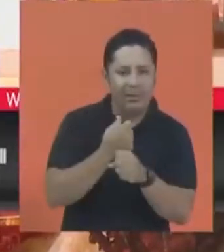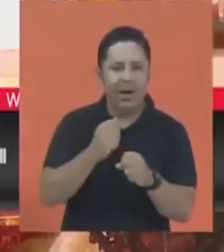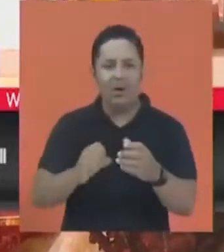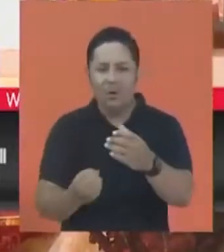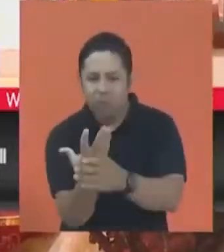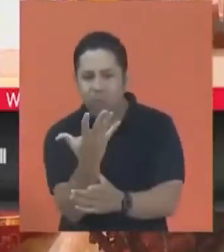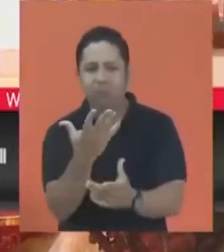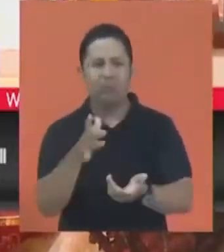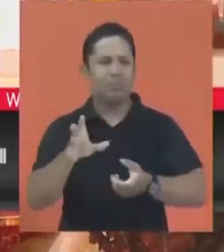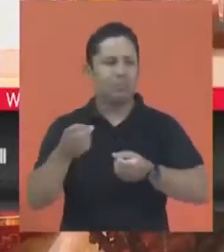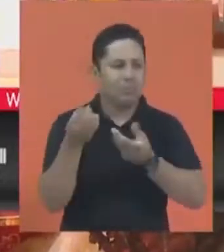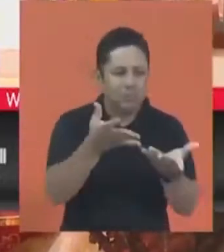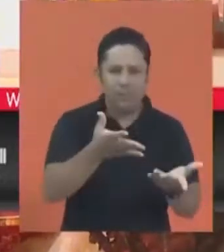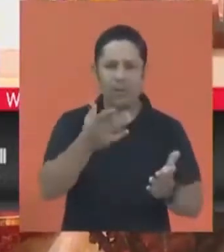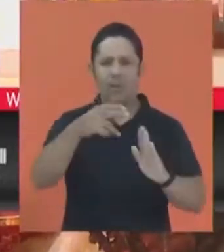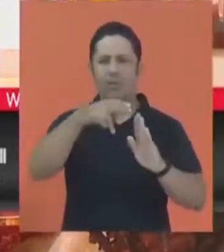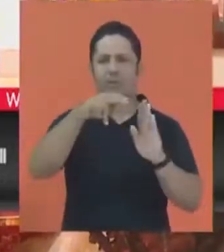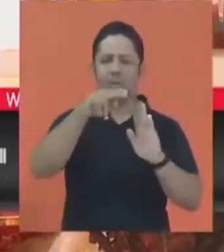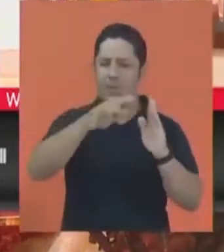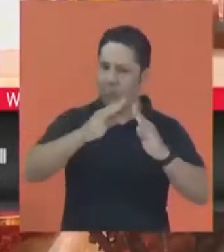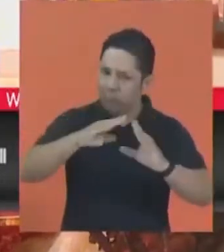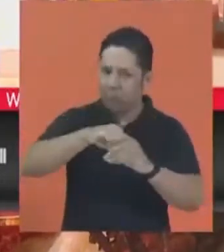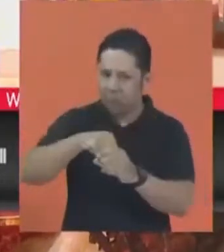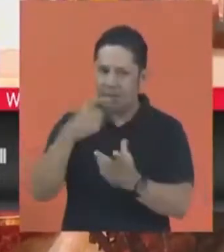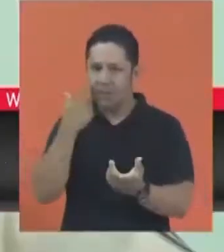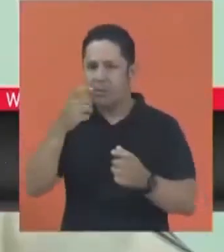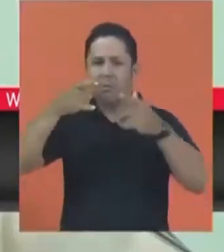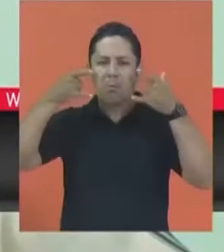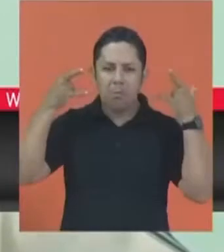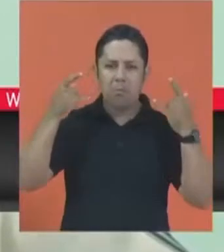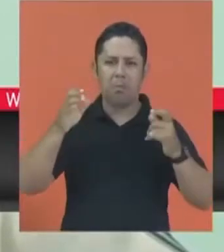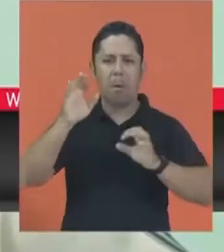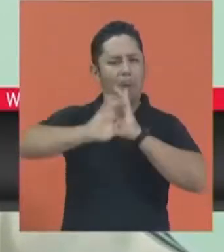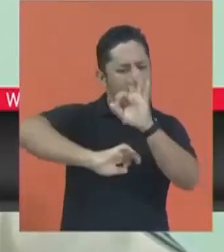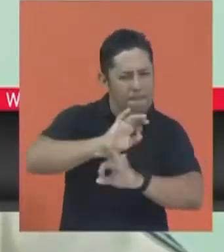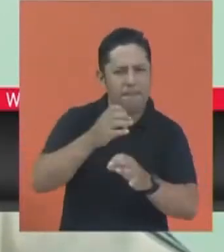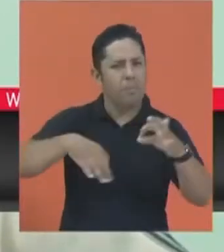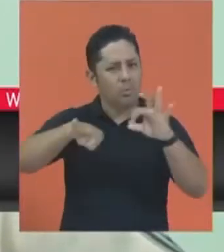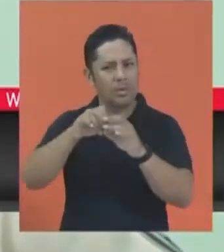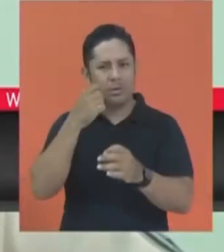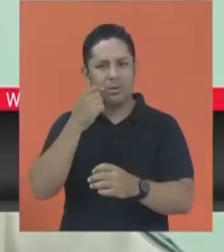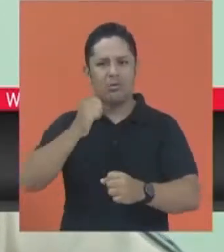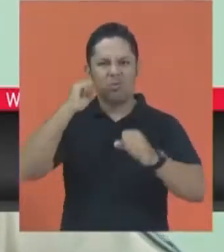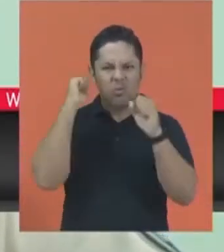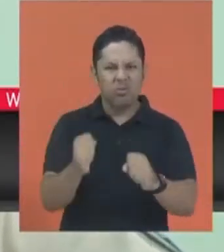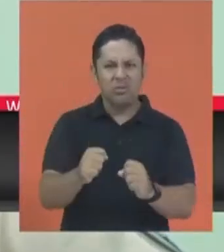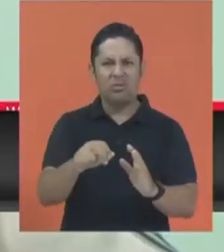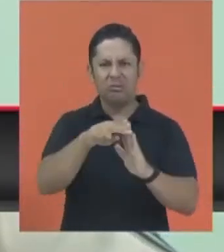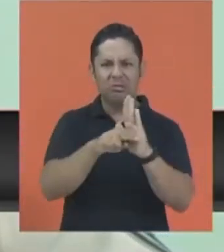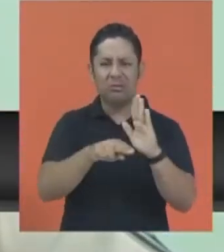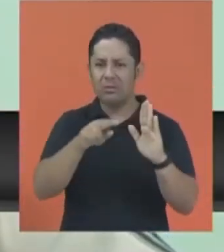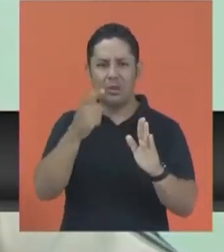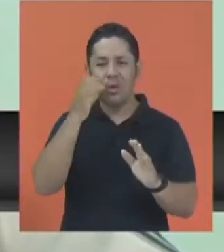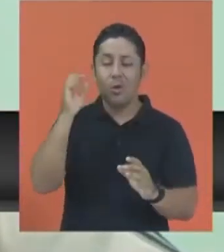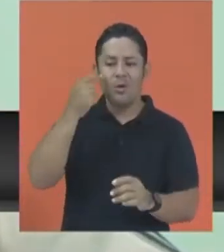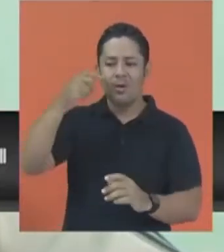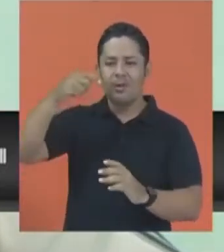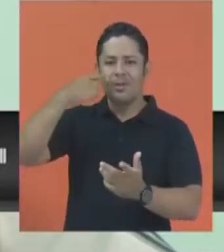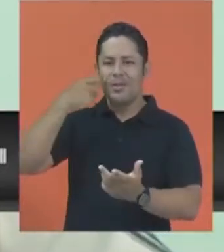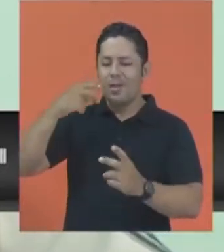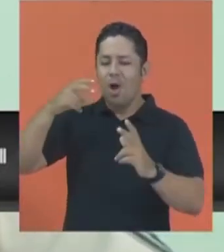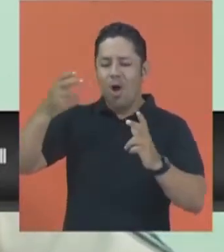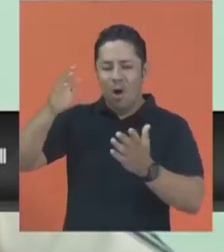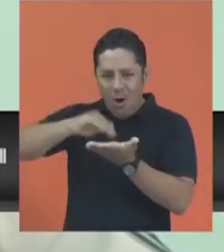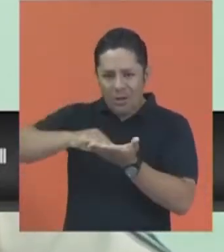the protocols in order to reactivate our economy once again. The measures should be revised instead of tightening them.